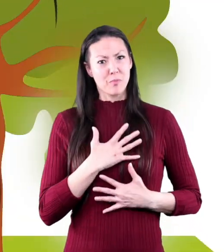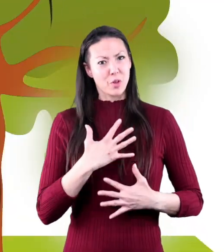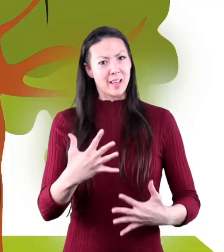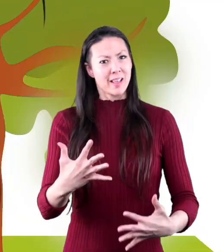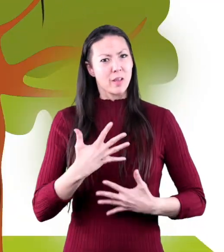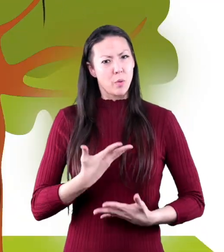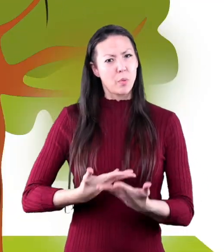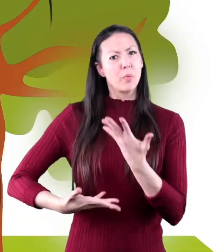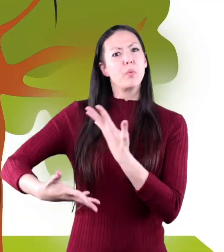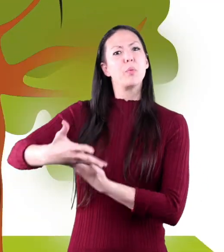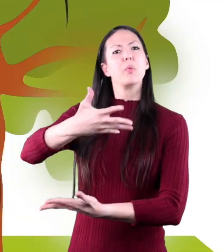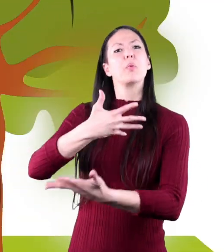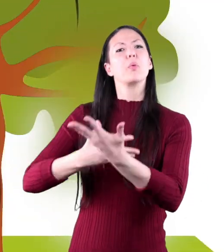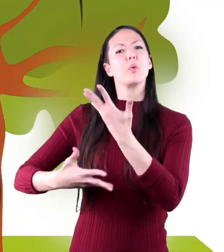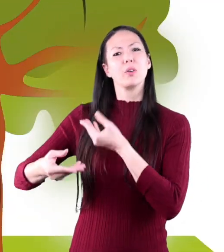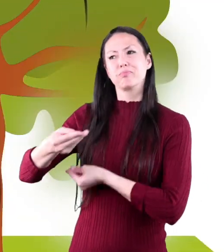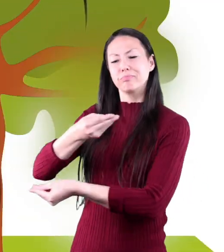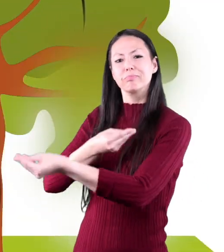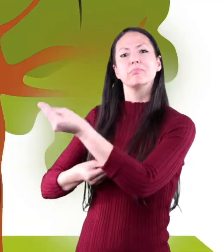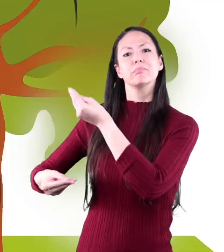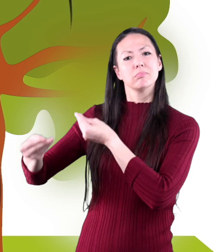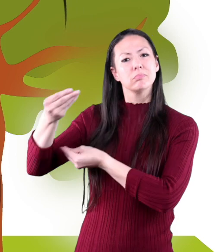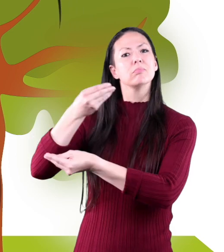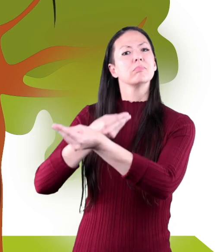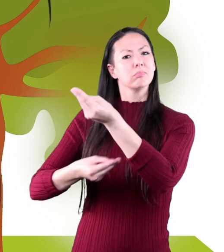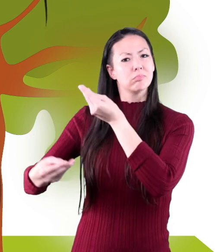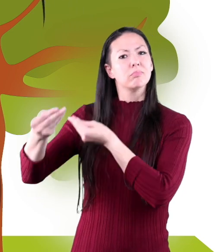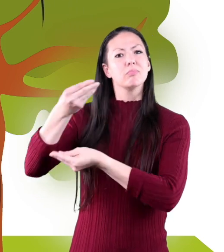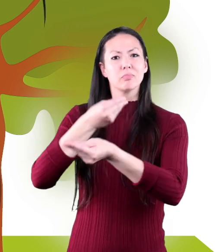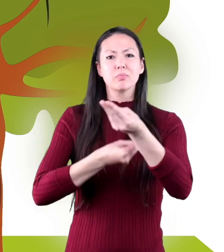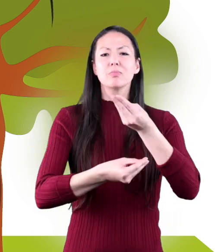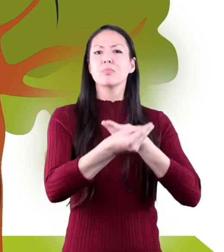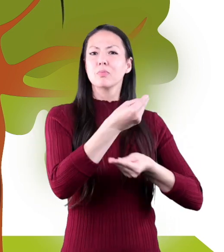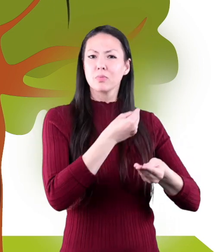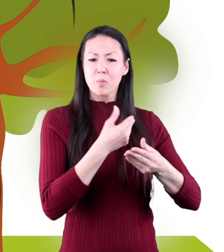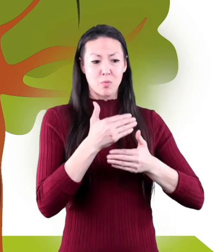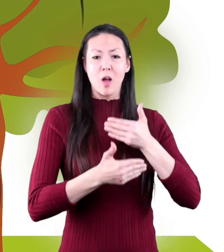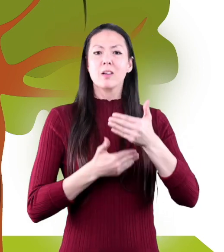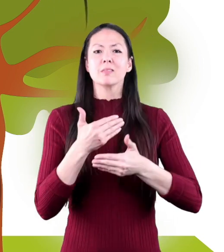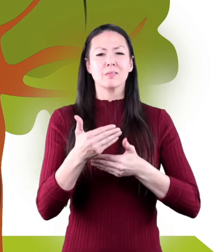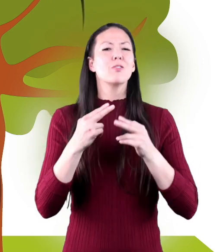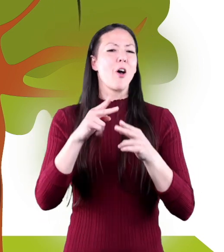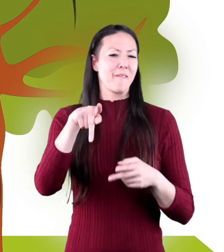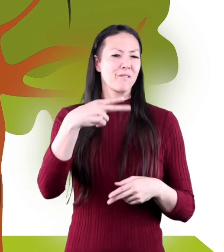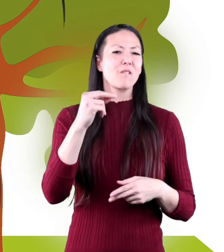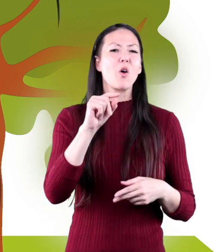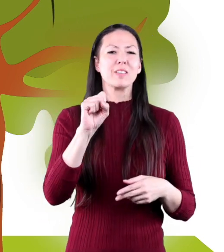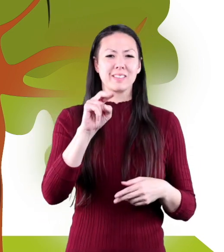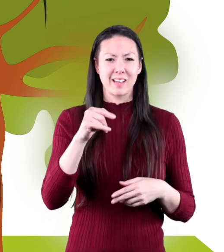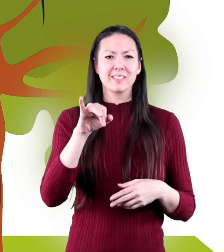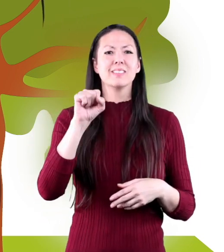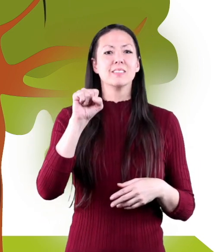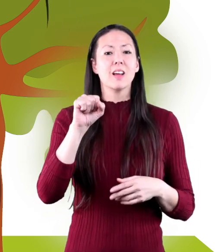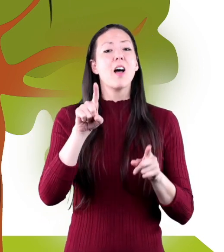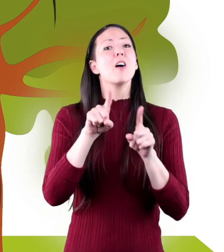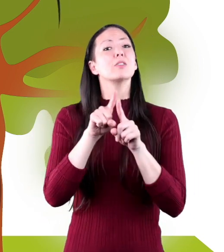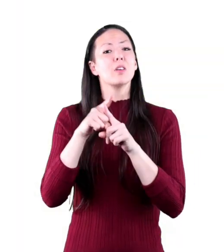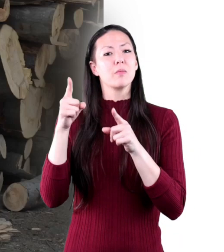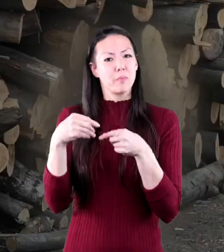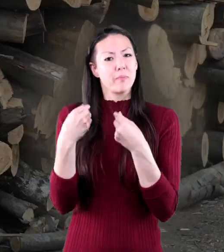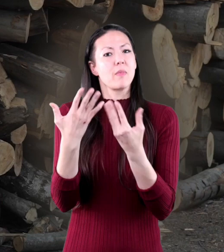the oxygen we breathe. That's right. Trees actually put oxygen into the air through the process of photosynthesis.